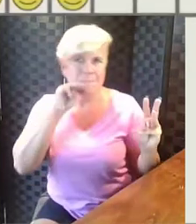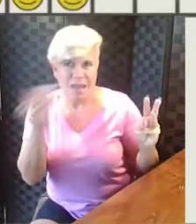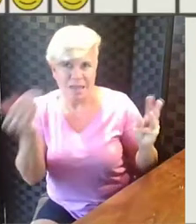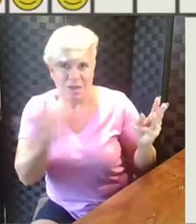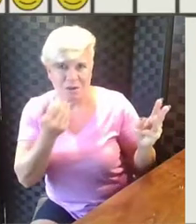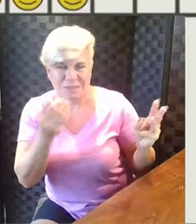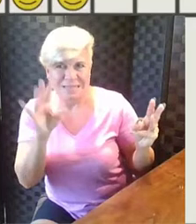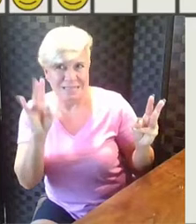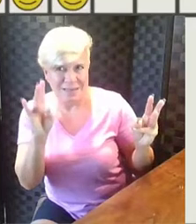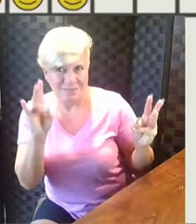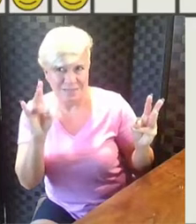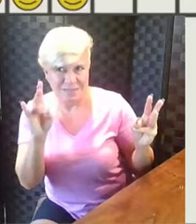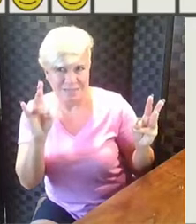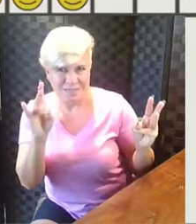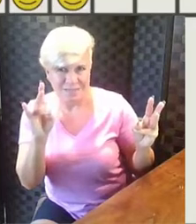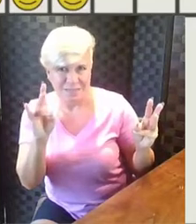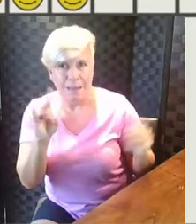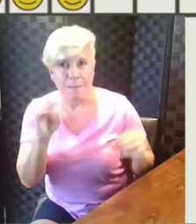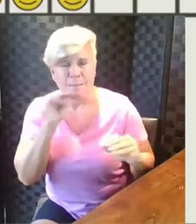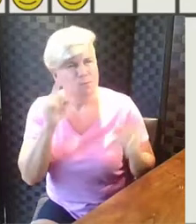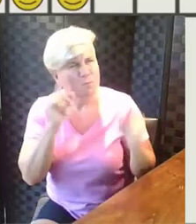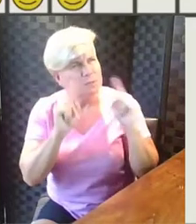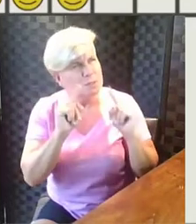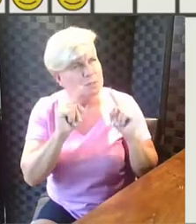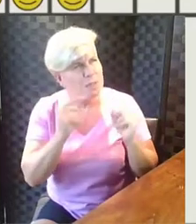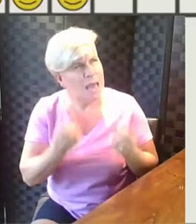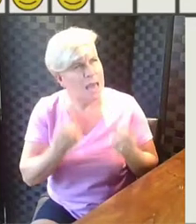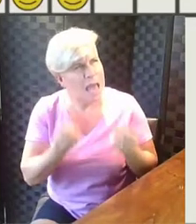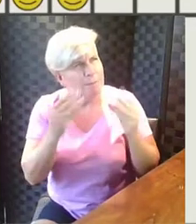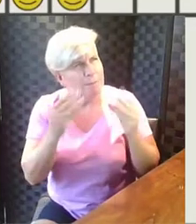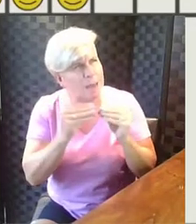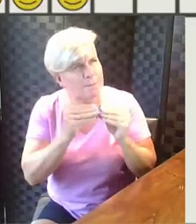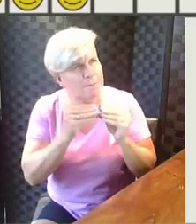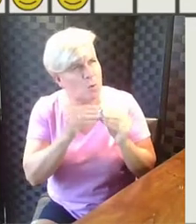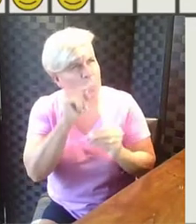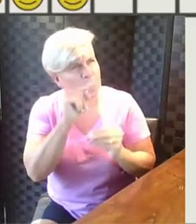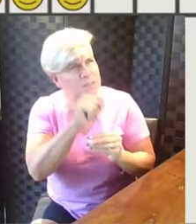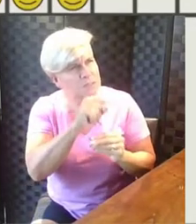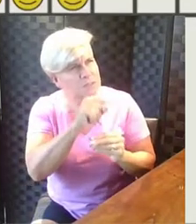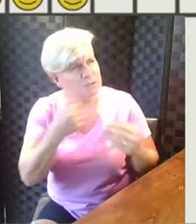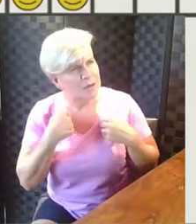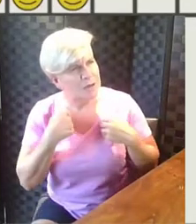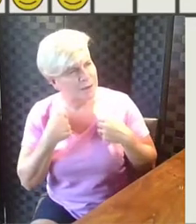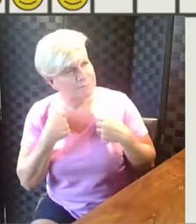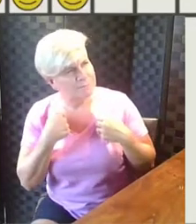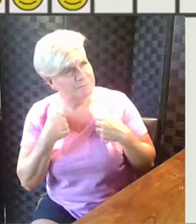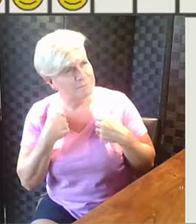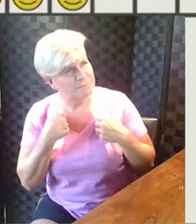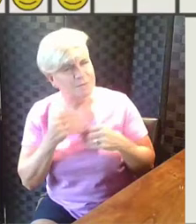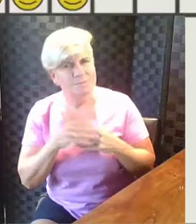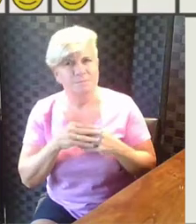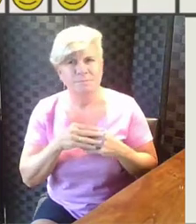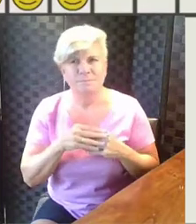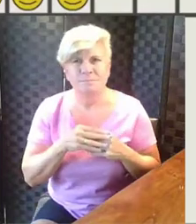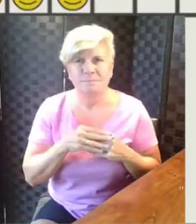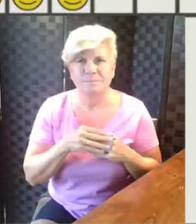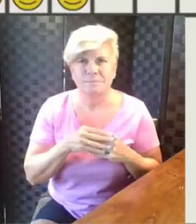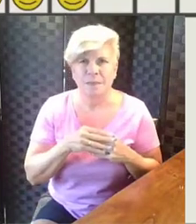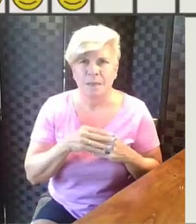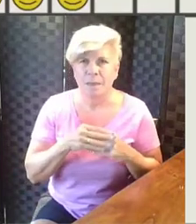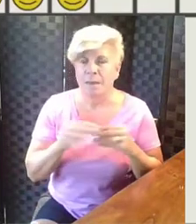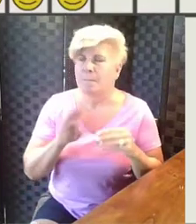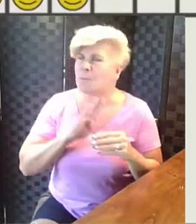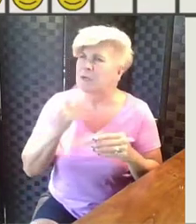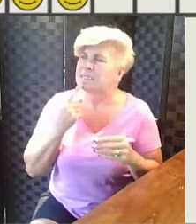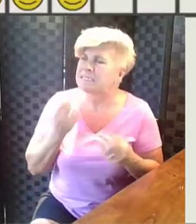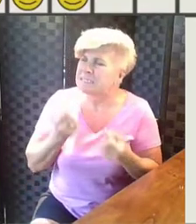earned seven stickers. Maya wonders how many more stickers Brian has than her. Brian